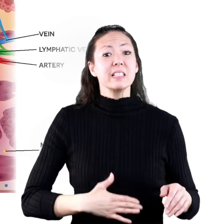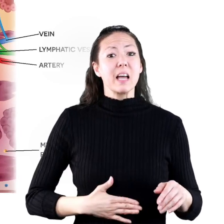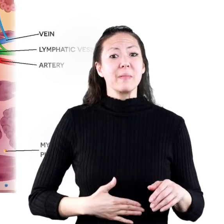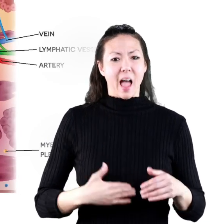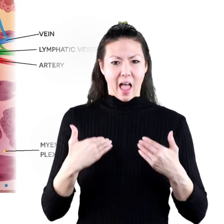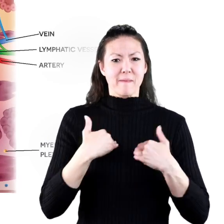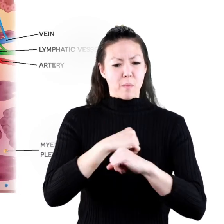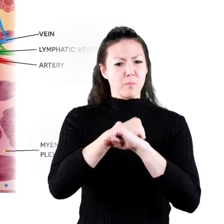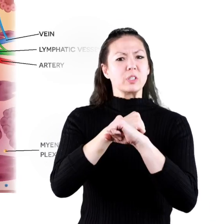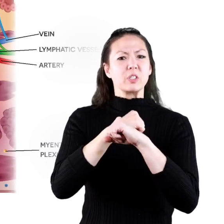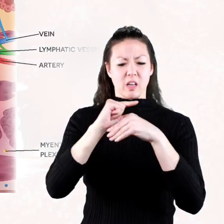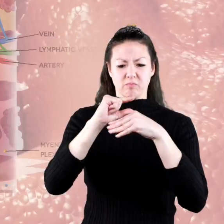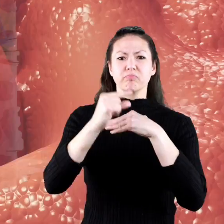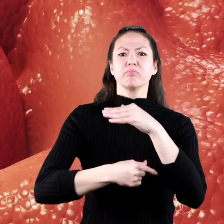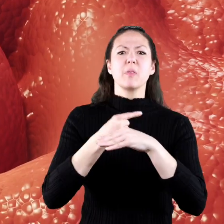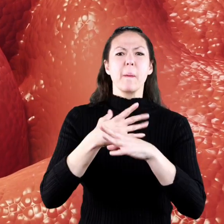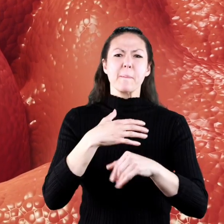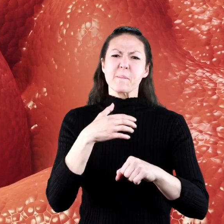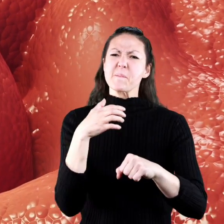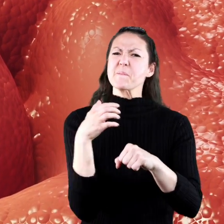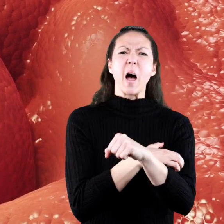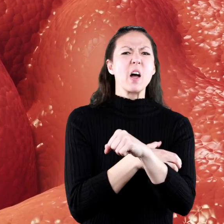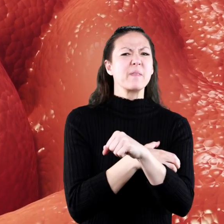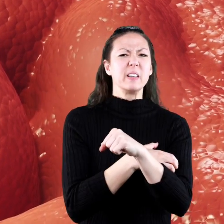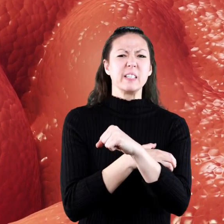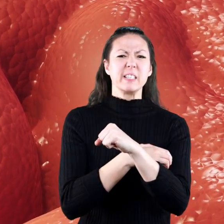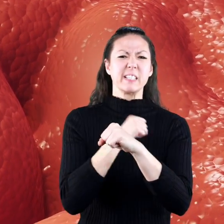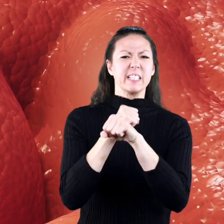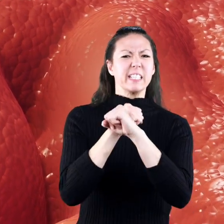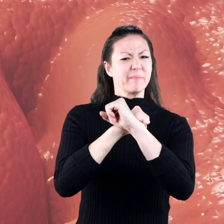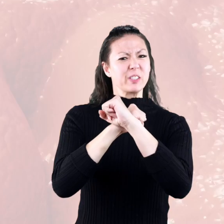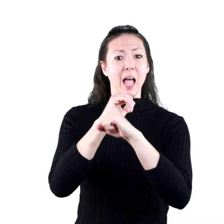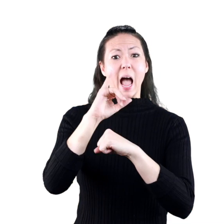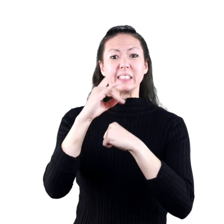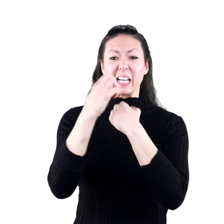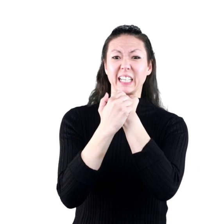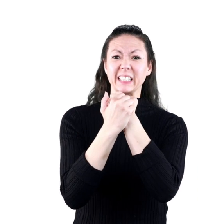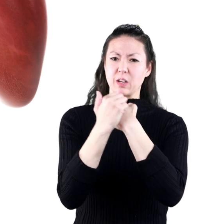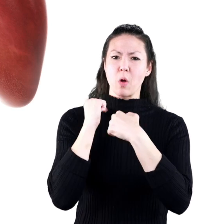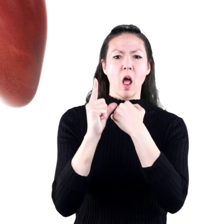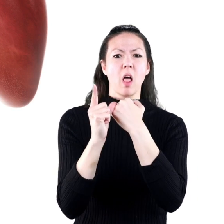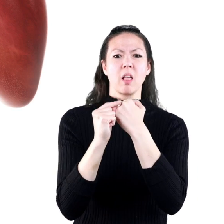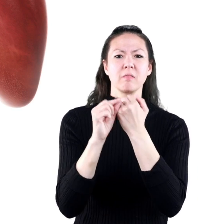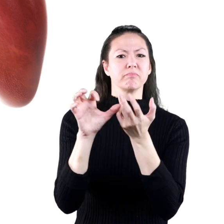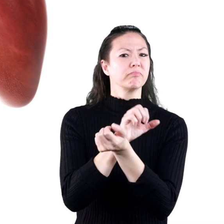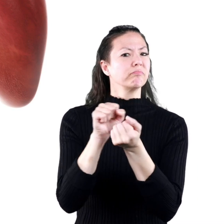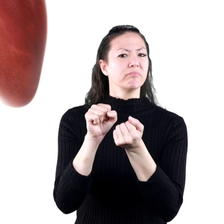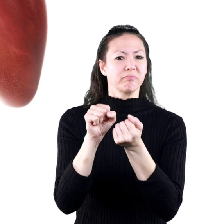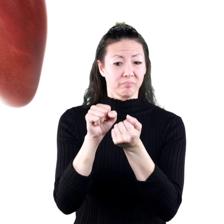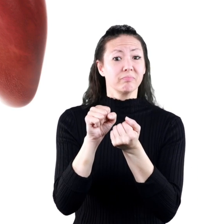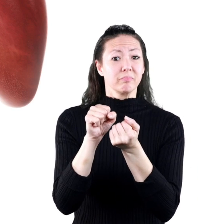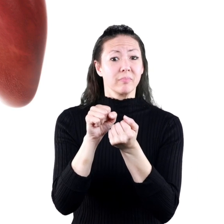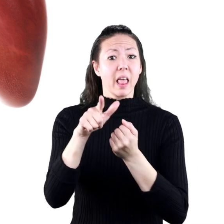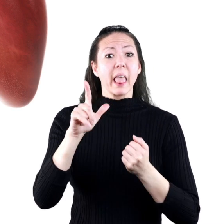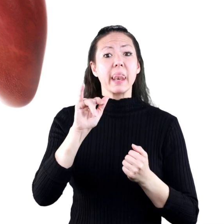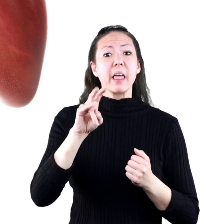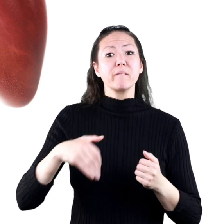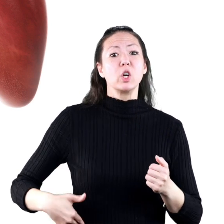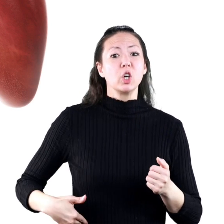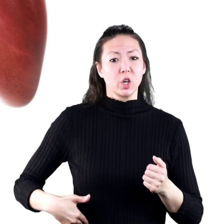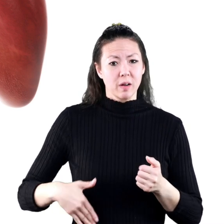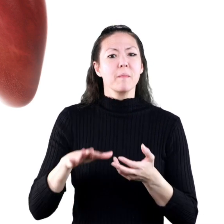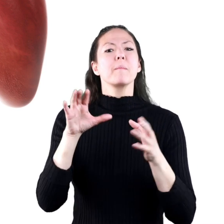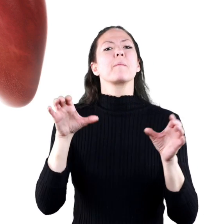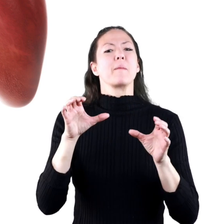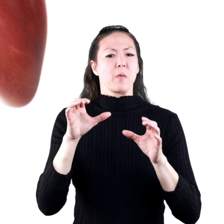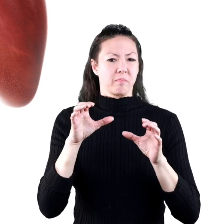has a lining that protects it from these powerful juices. The liver also filters your blood from impurities, and the liver also